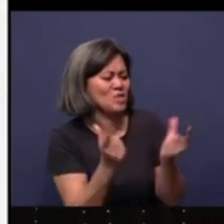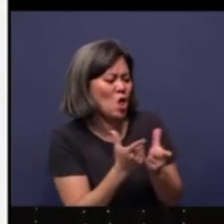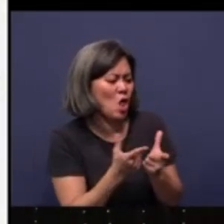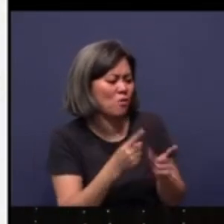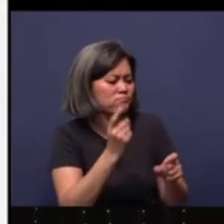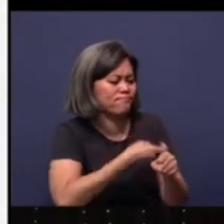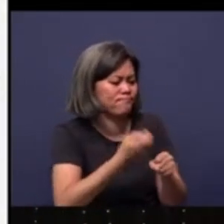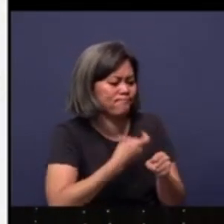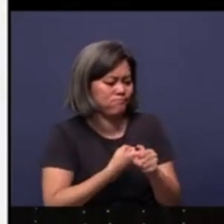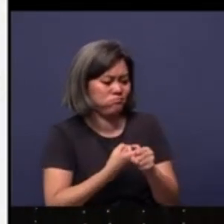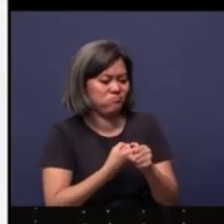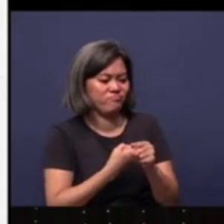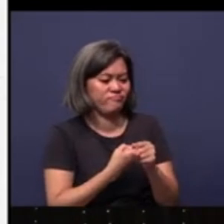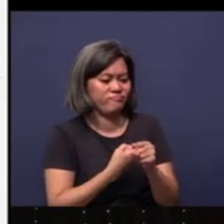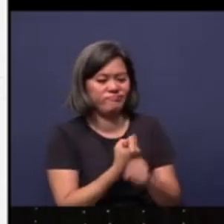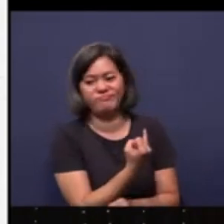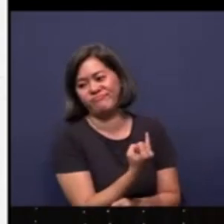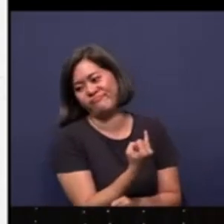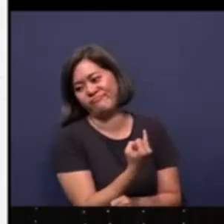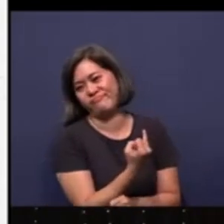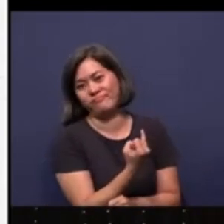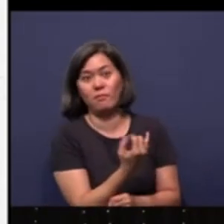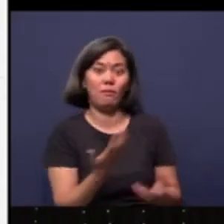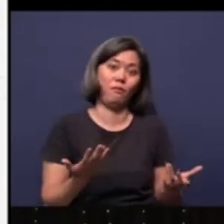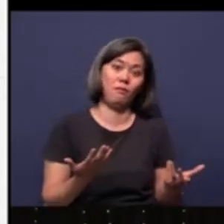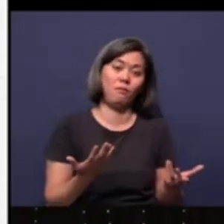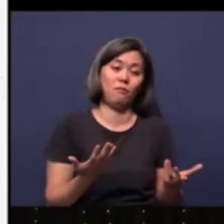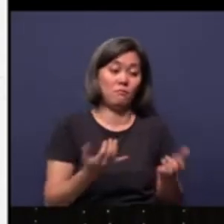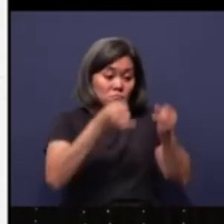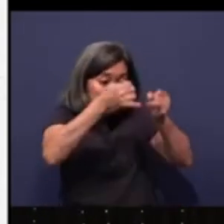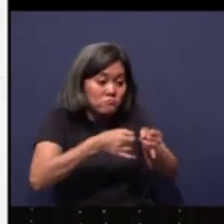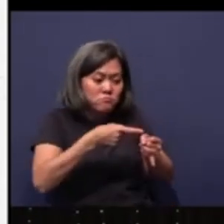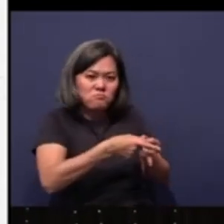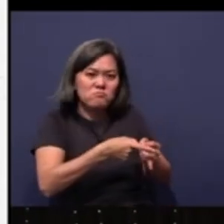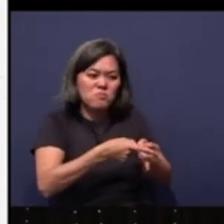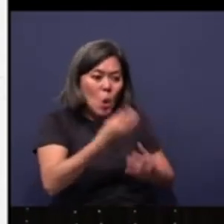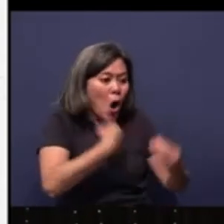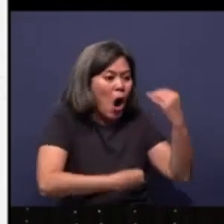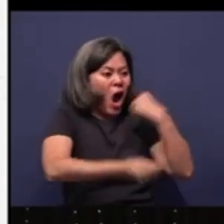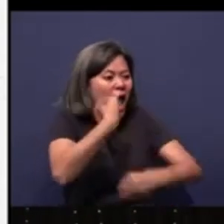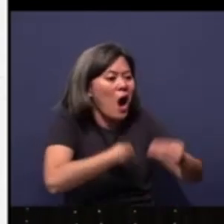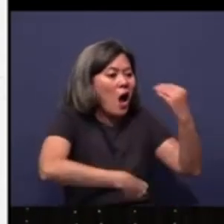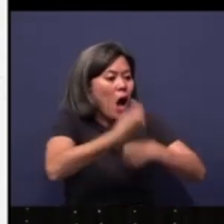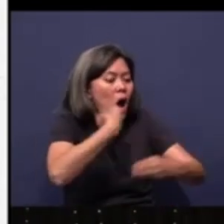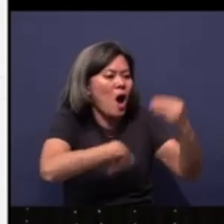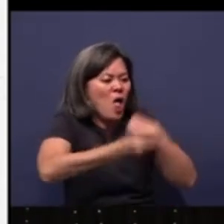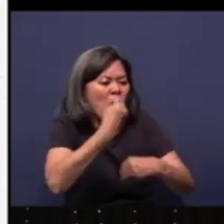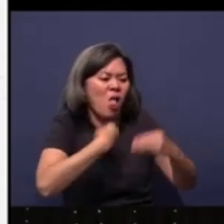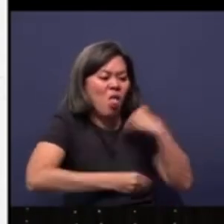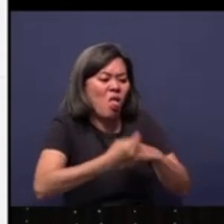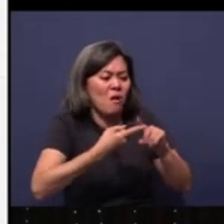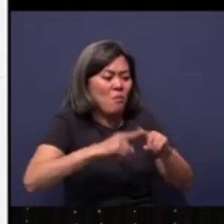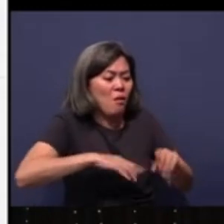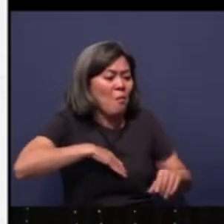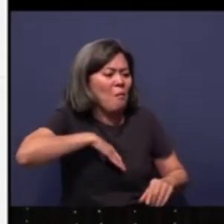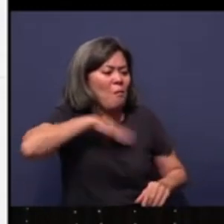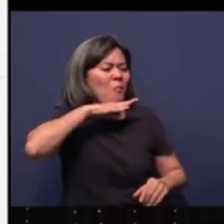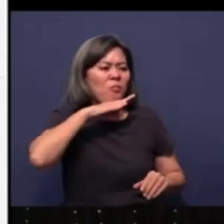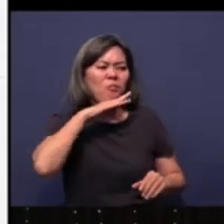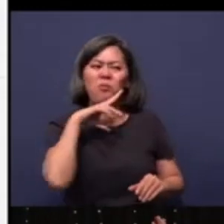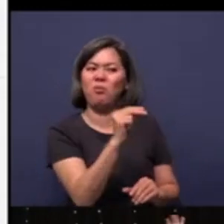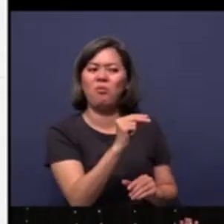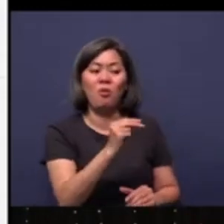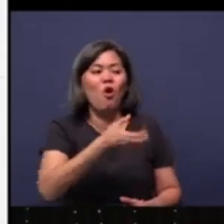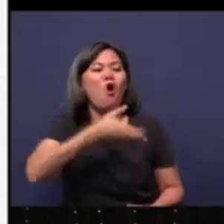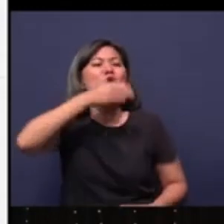harvest. So little. To the individual, you eat and eat, but you're never full. You